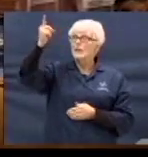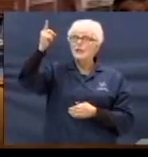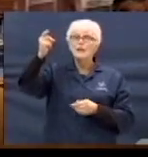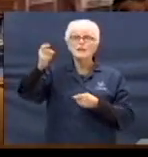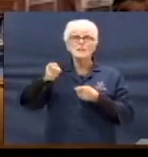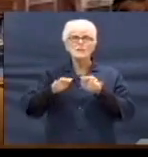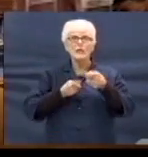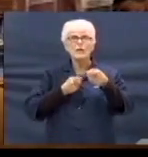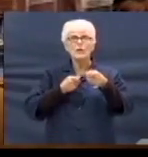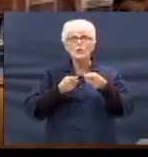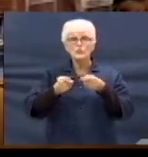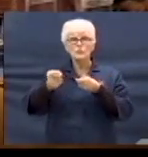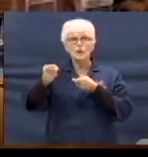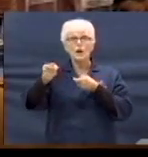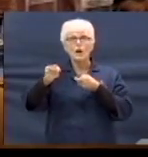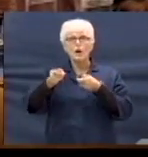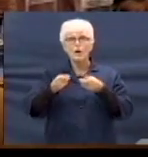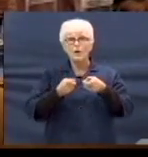control